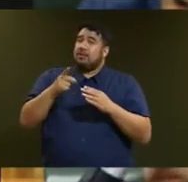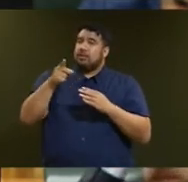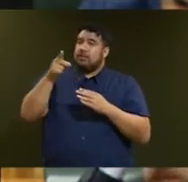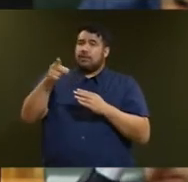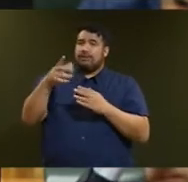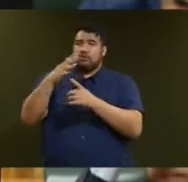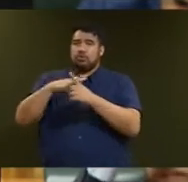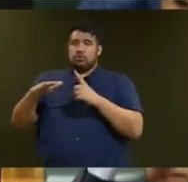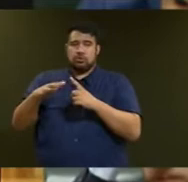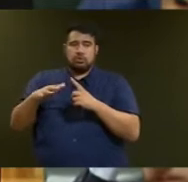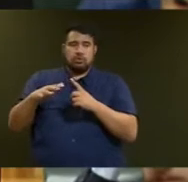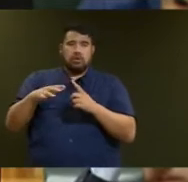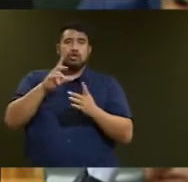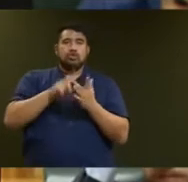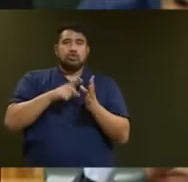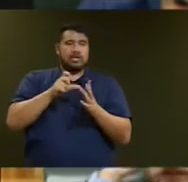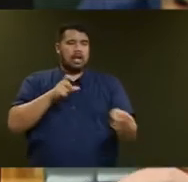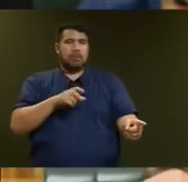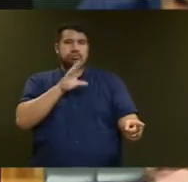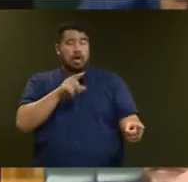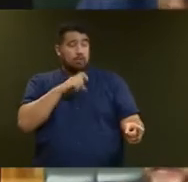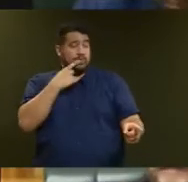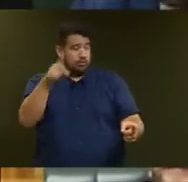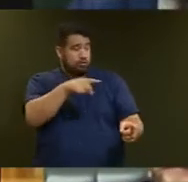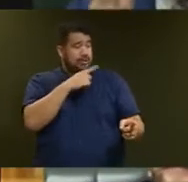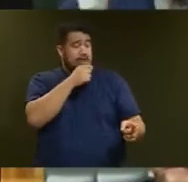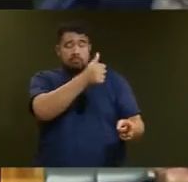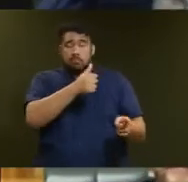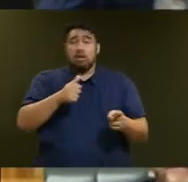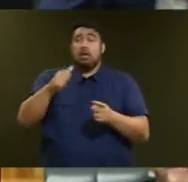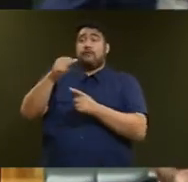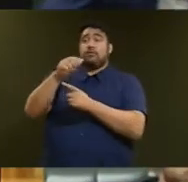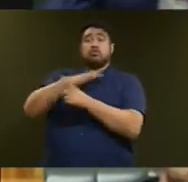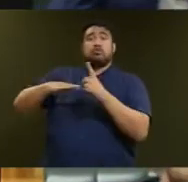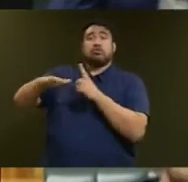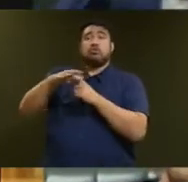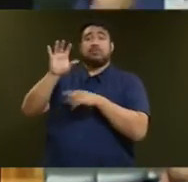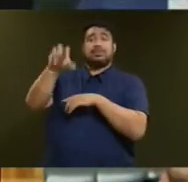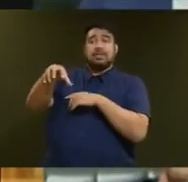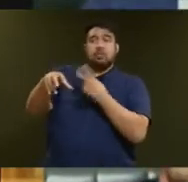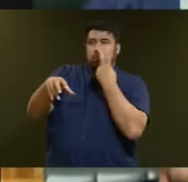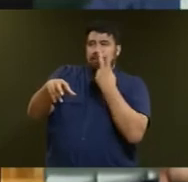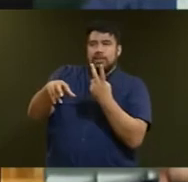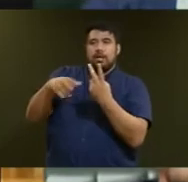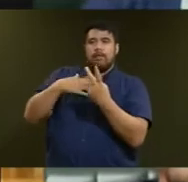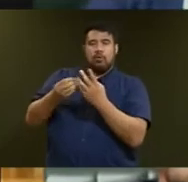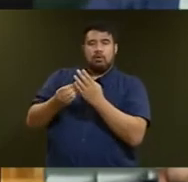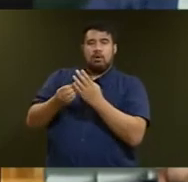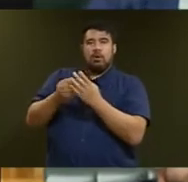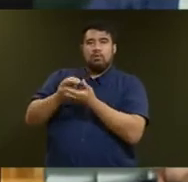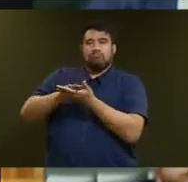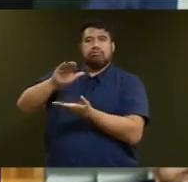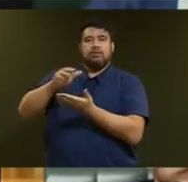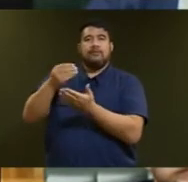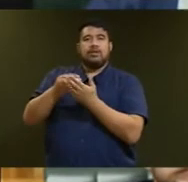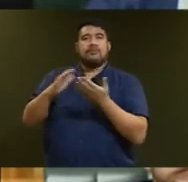services sector we see a much needed boost in funding for community